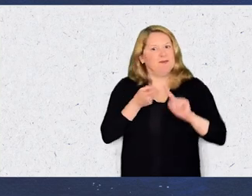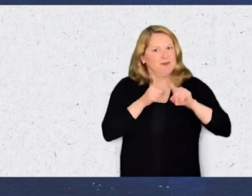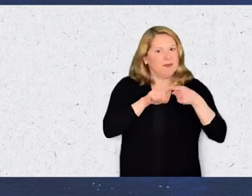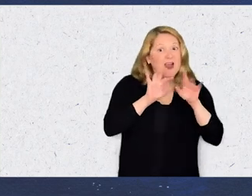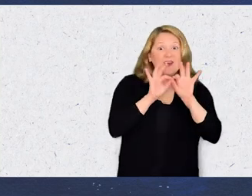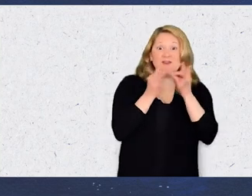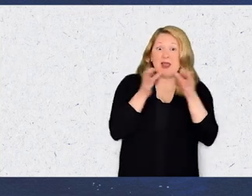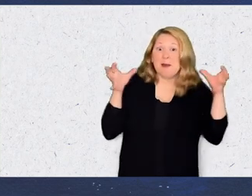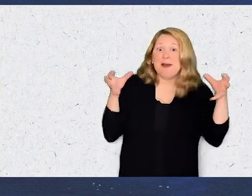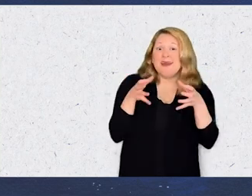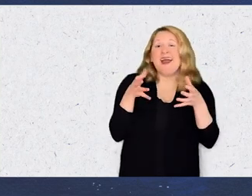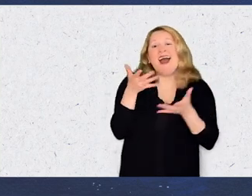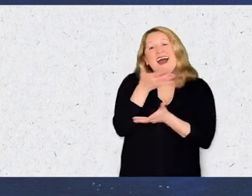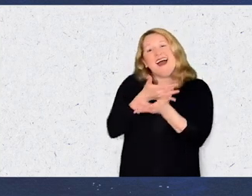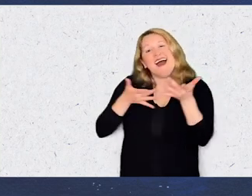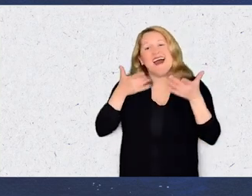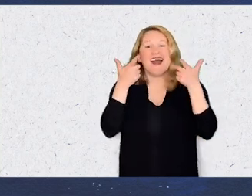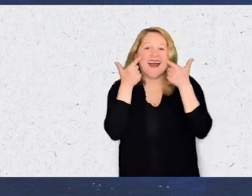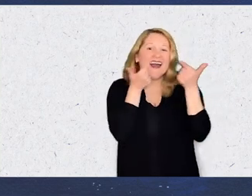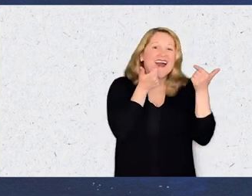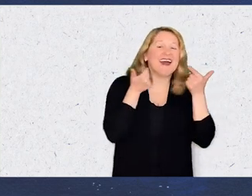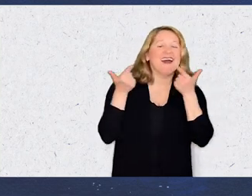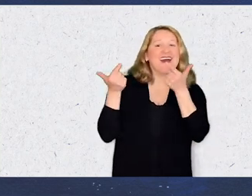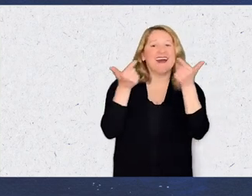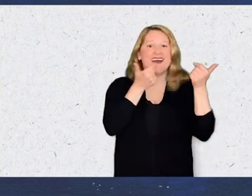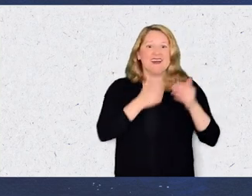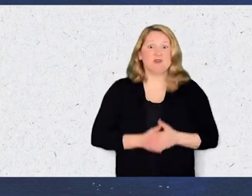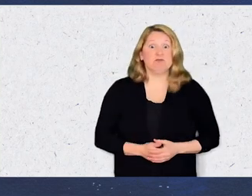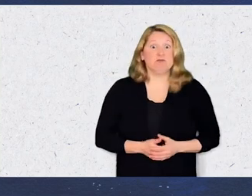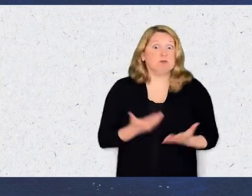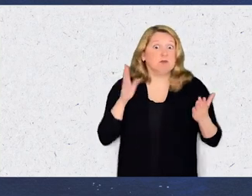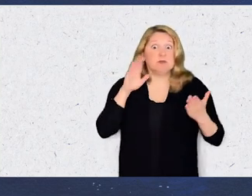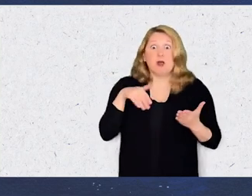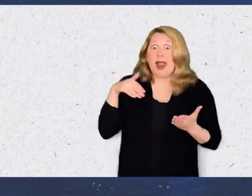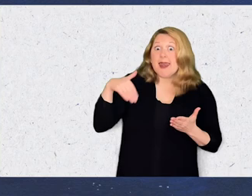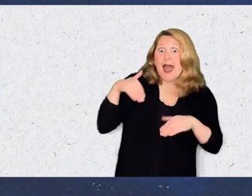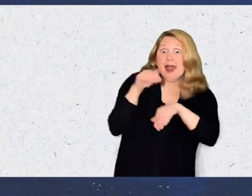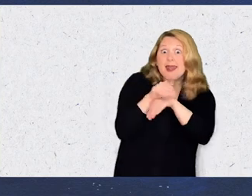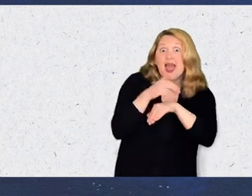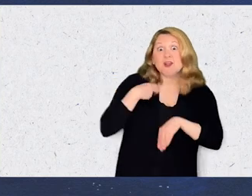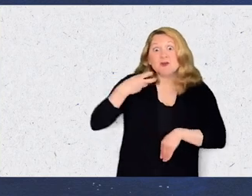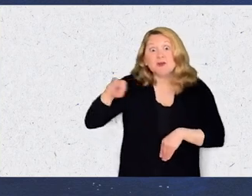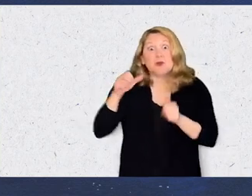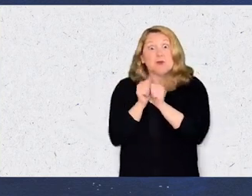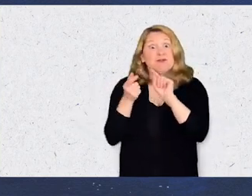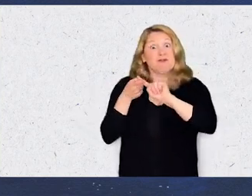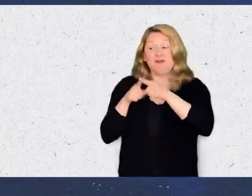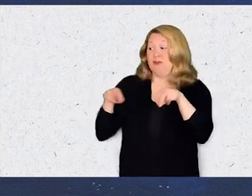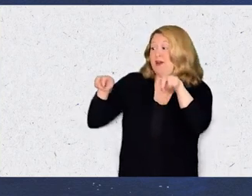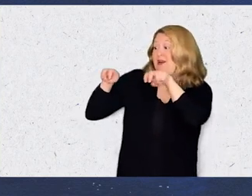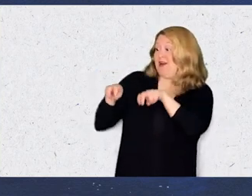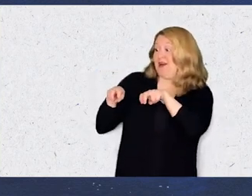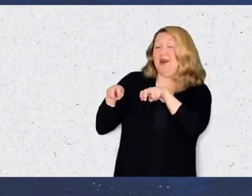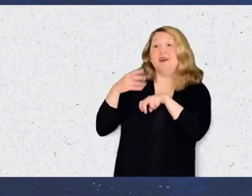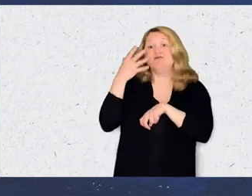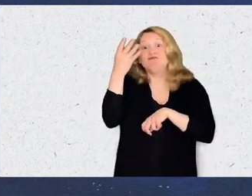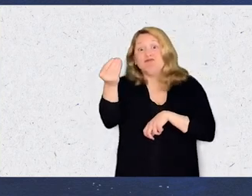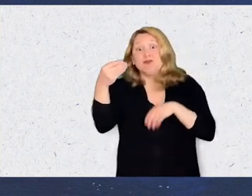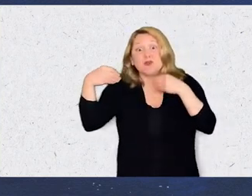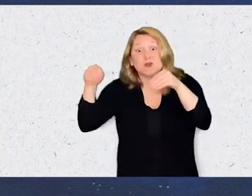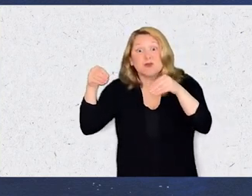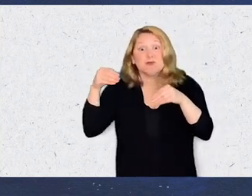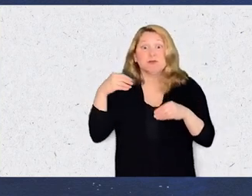and family's laughter had echoed around me before, or even frivolous late night trips to the store with a trusted